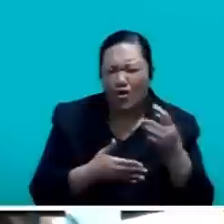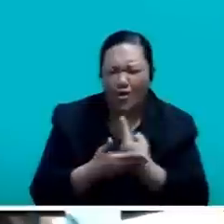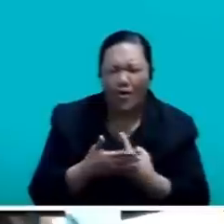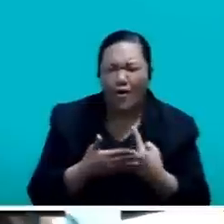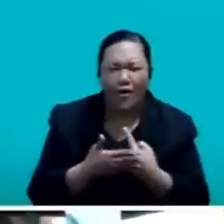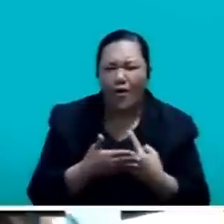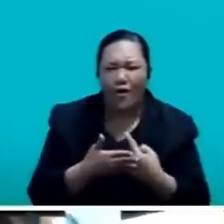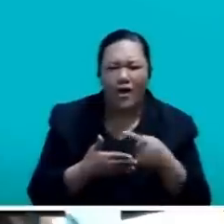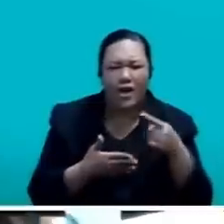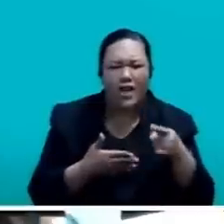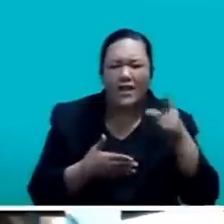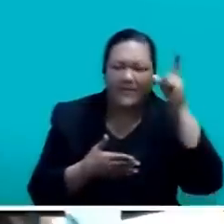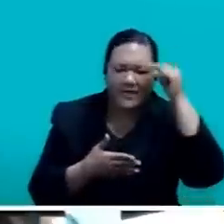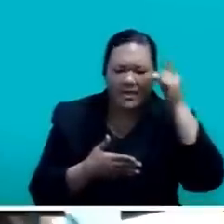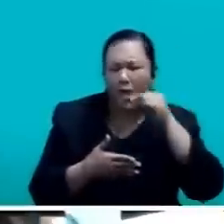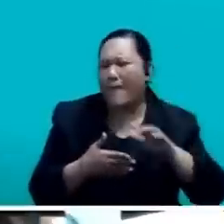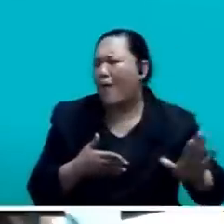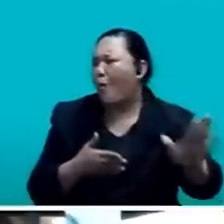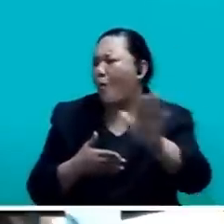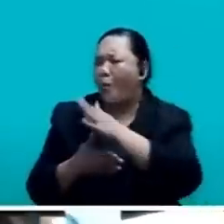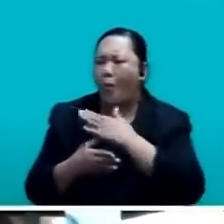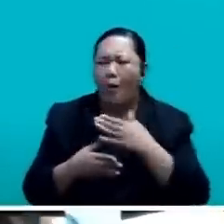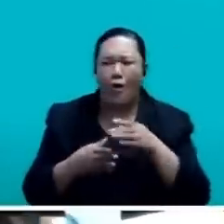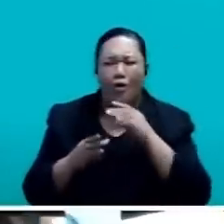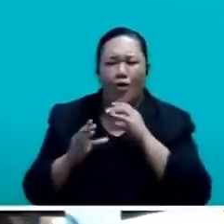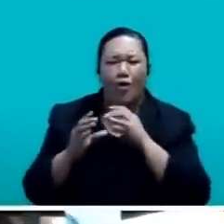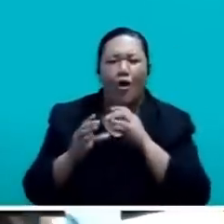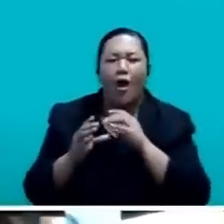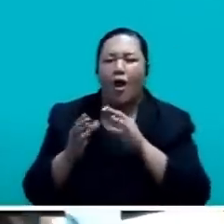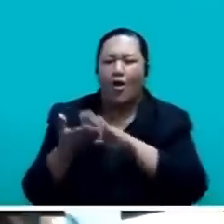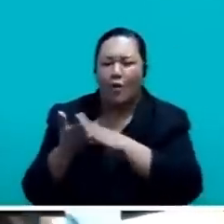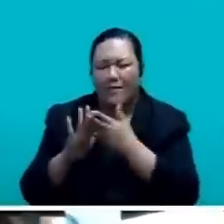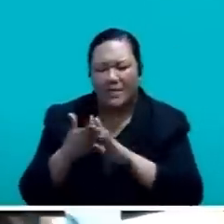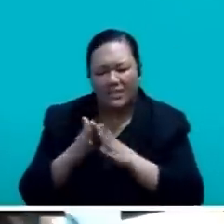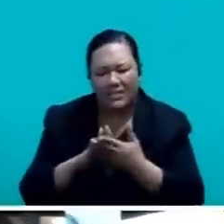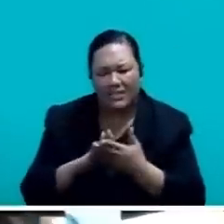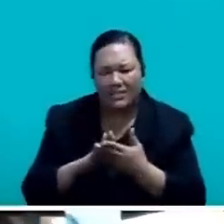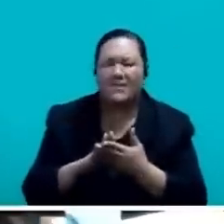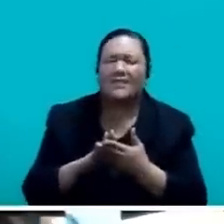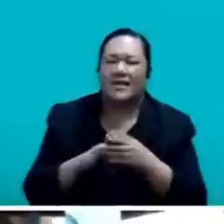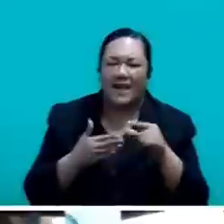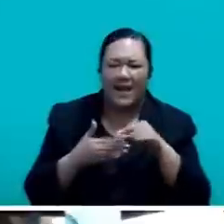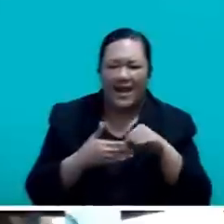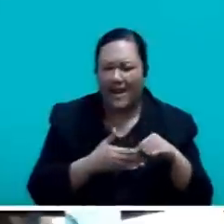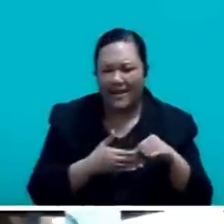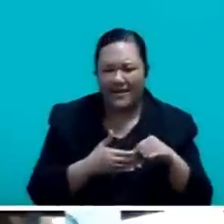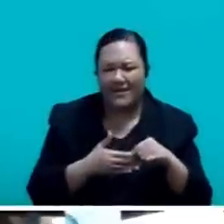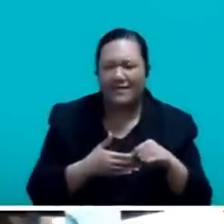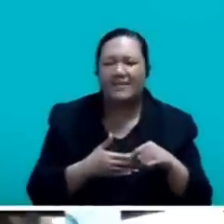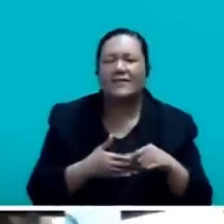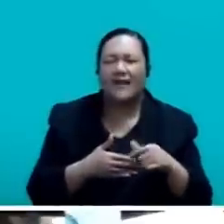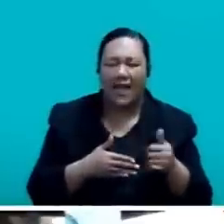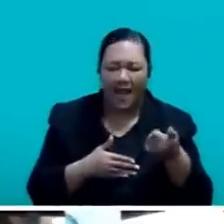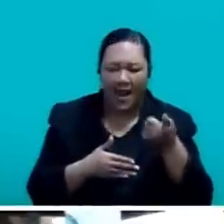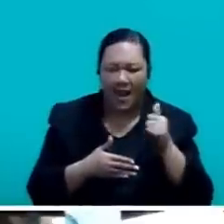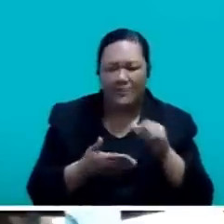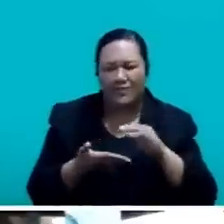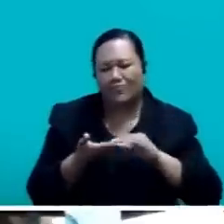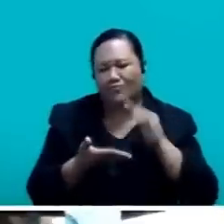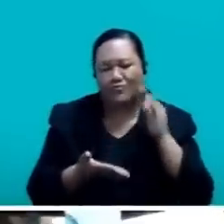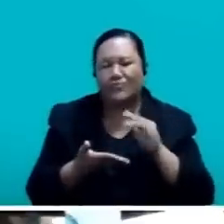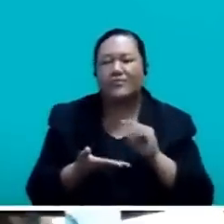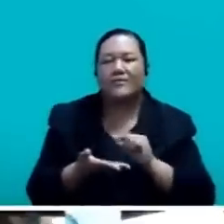communities, by increasing the allowances for them to do their work. We are returning FNPF to pre-COVID